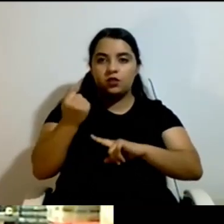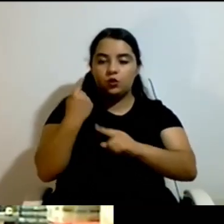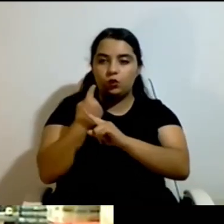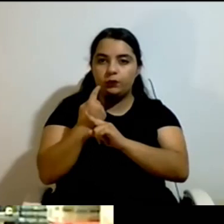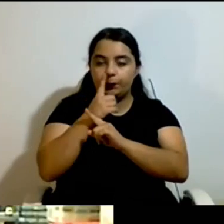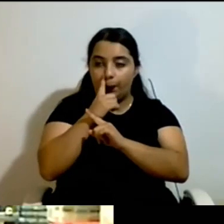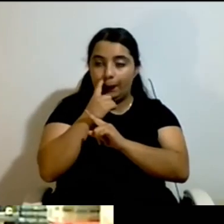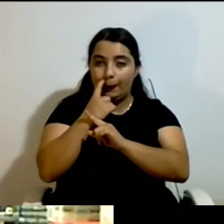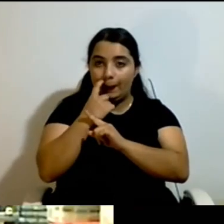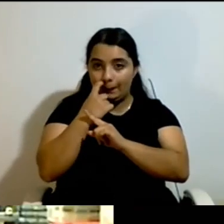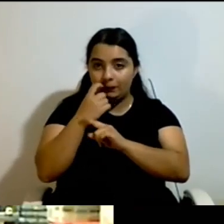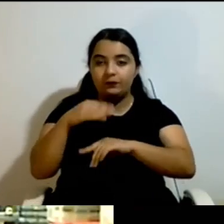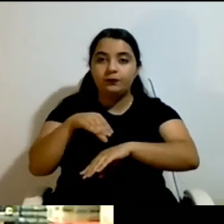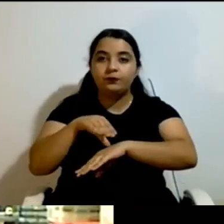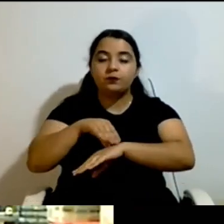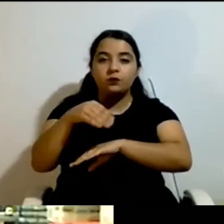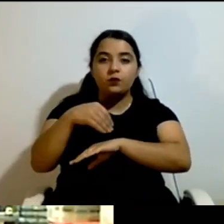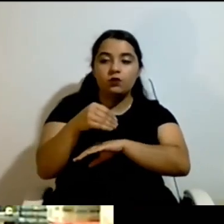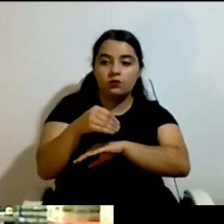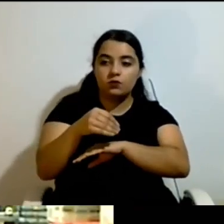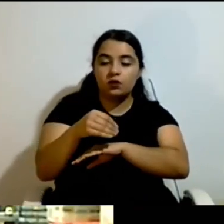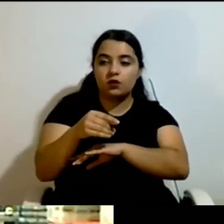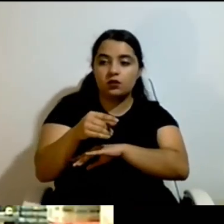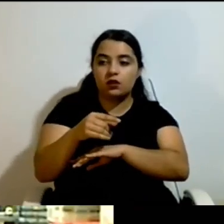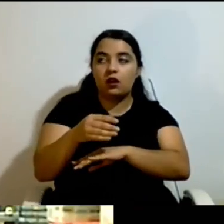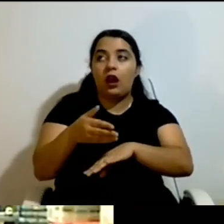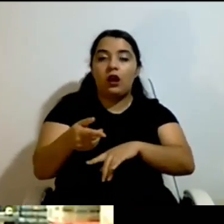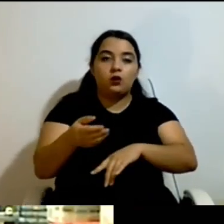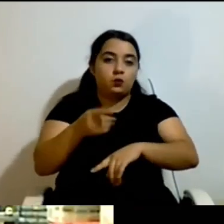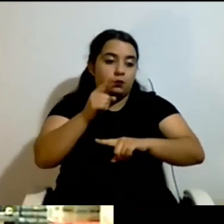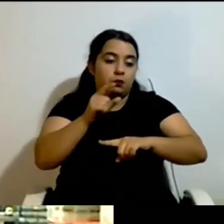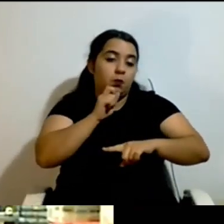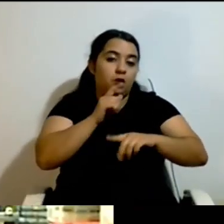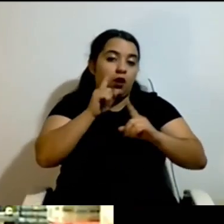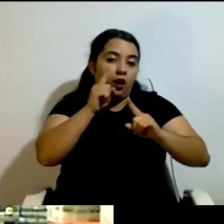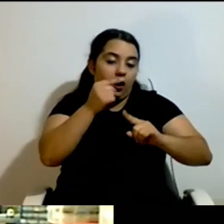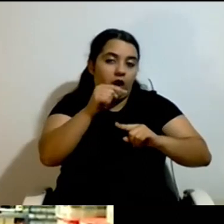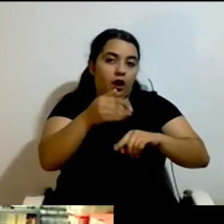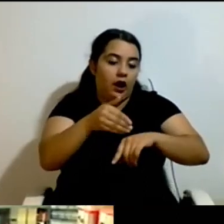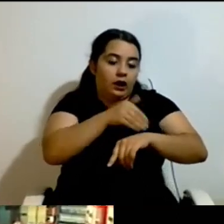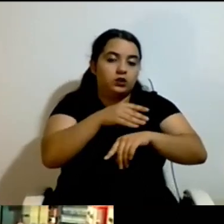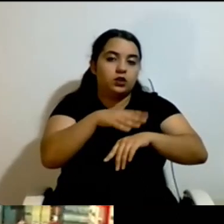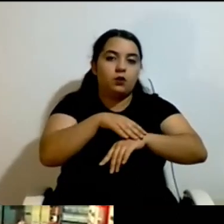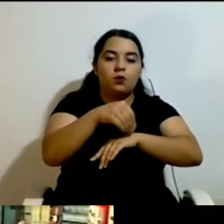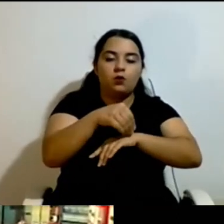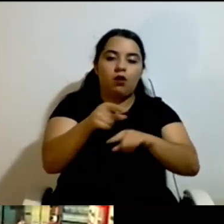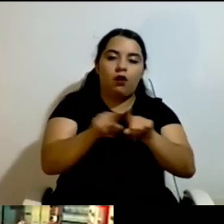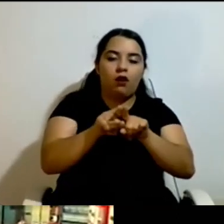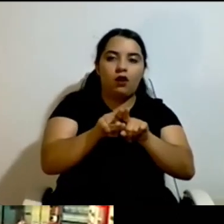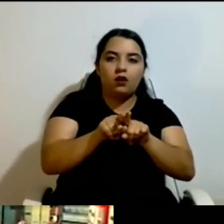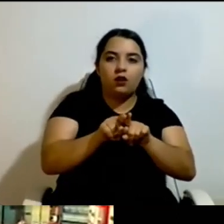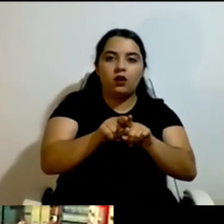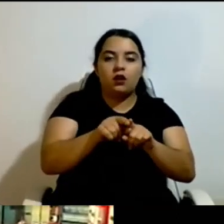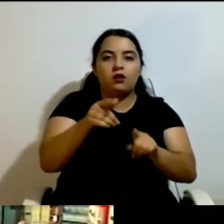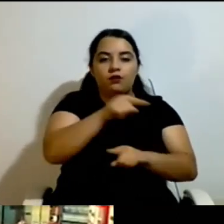over. And at the end, you can't come around the assessment. And if you develop, you in Portugal develop the